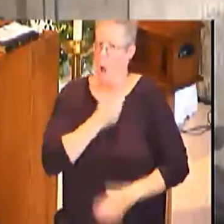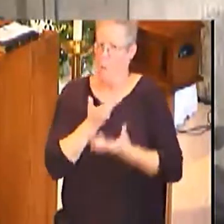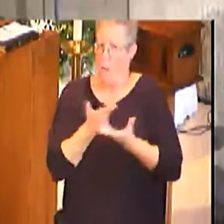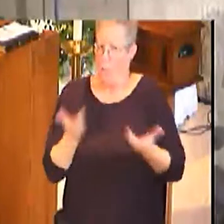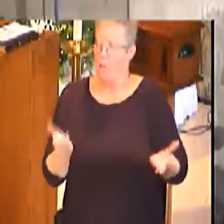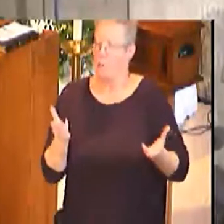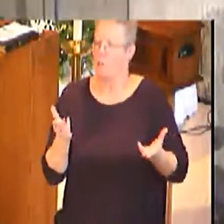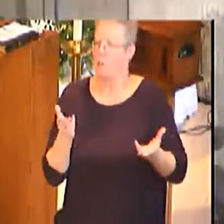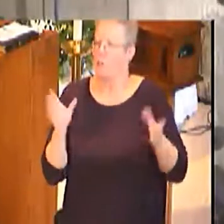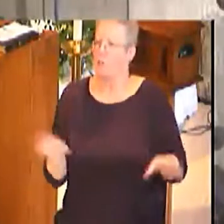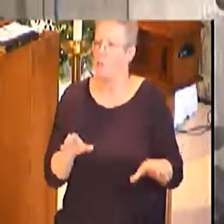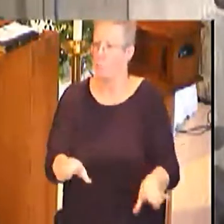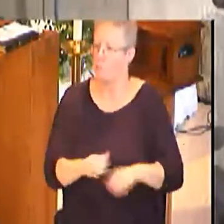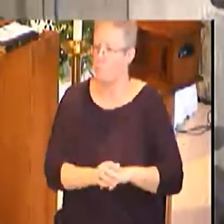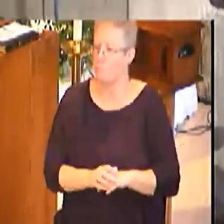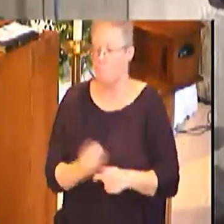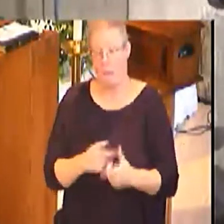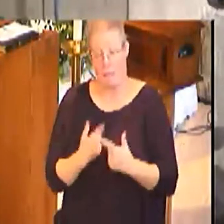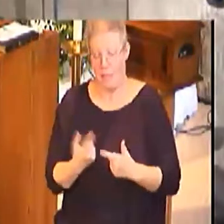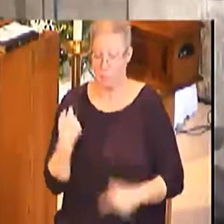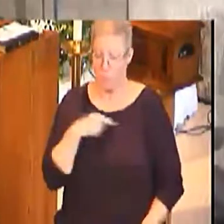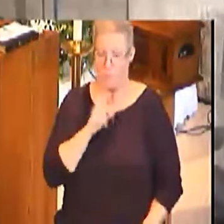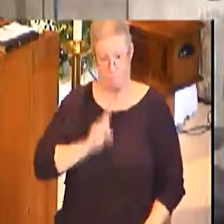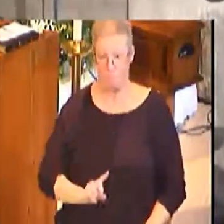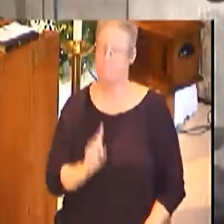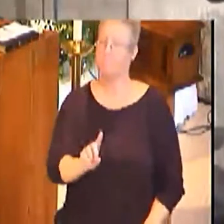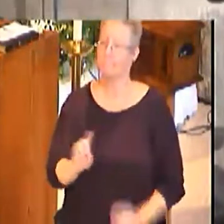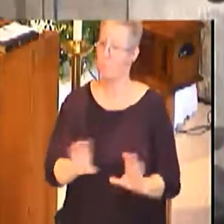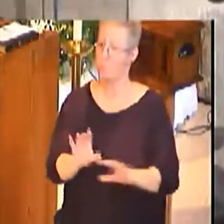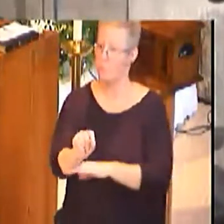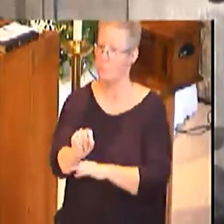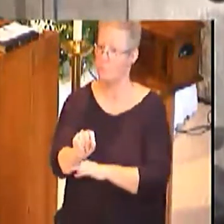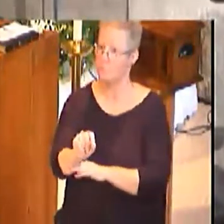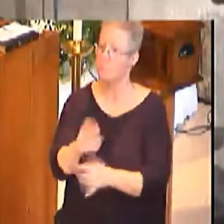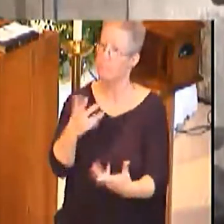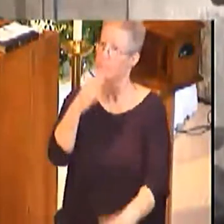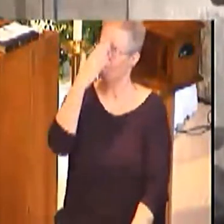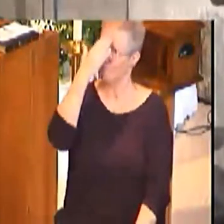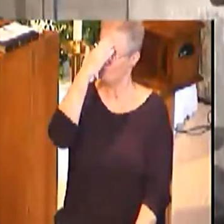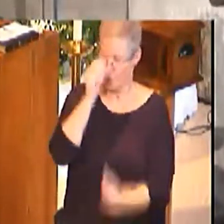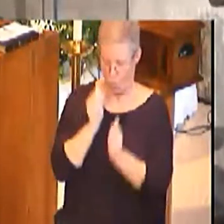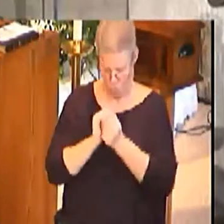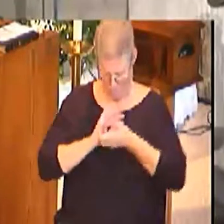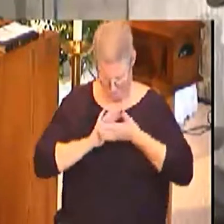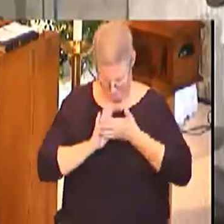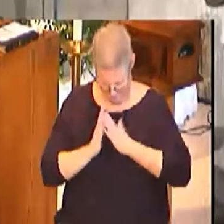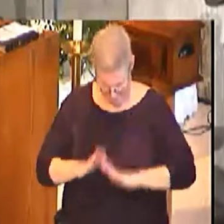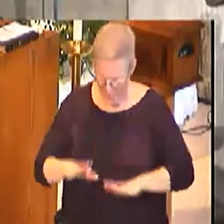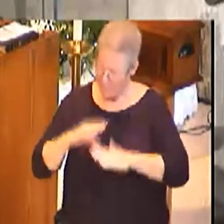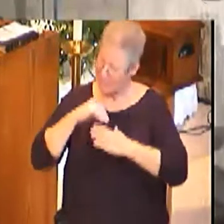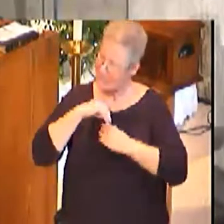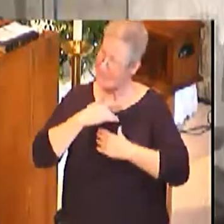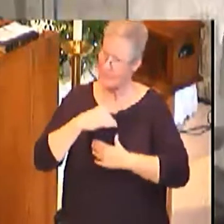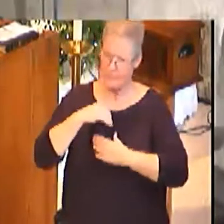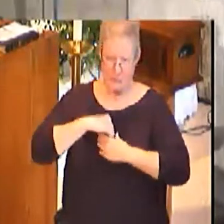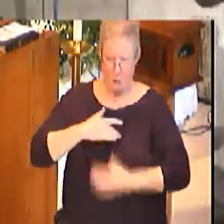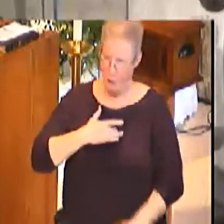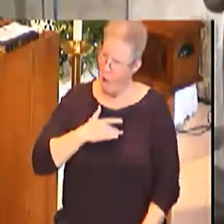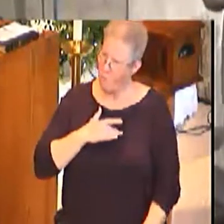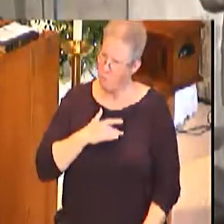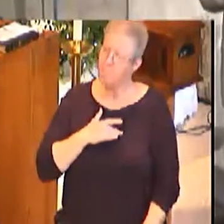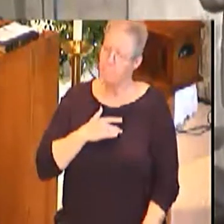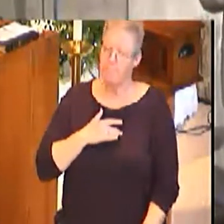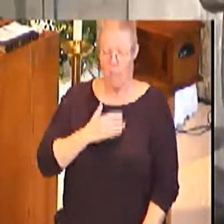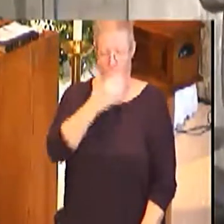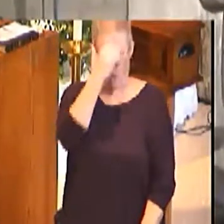And we step forth, knowing with peace in our heart that it is ours to